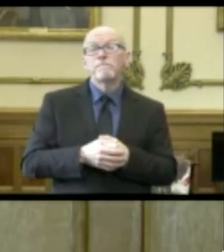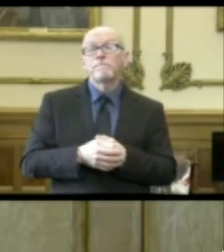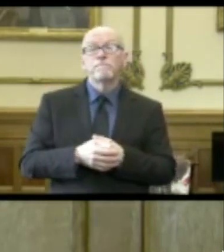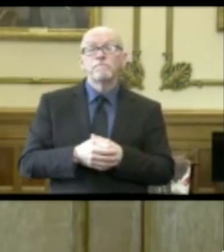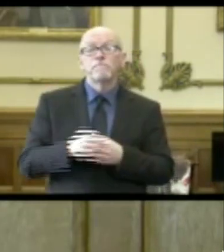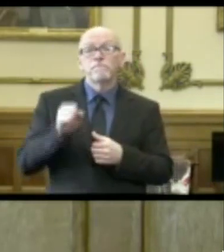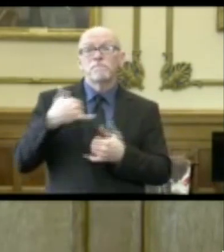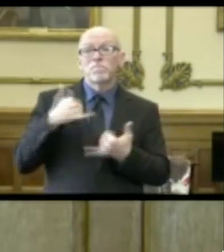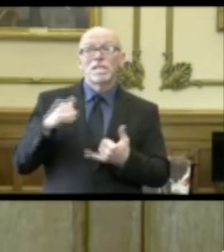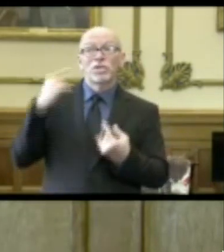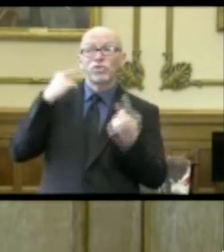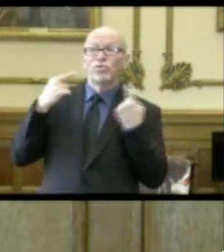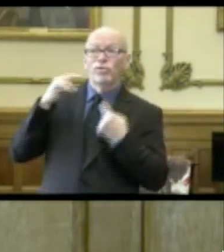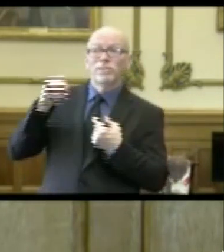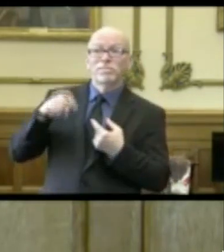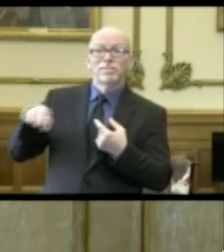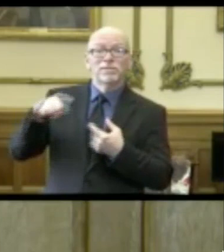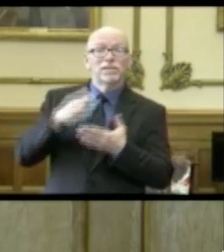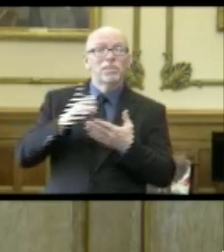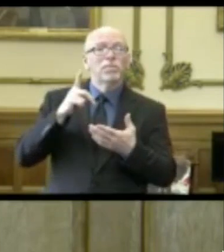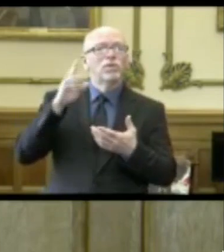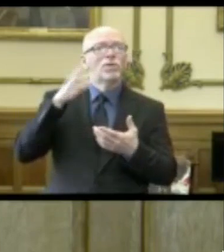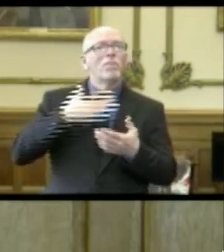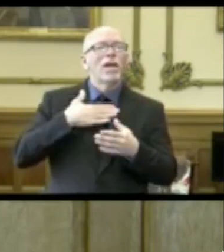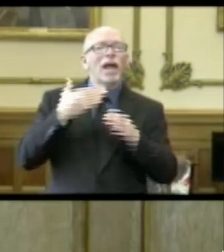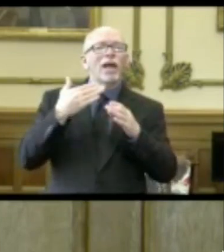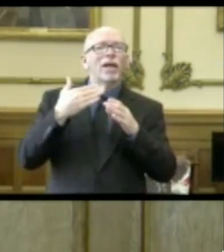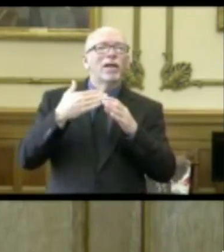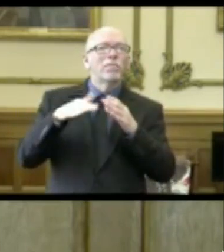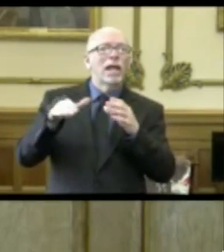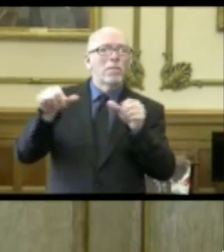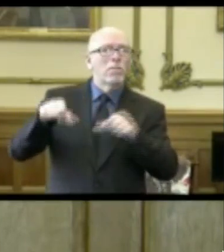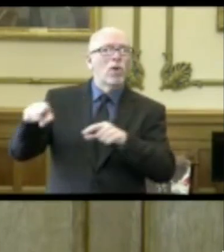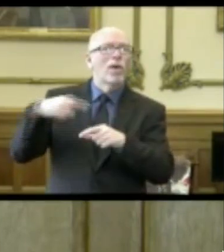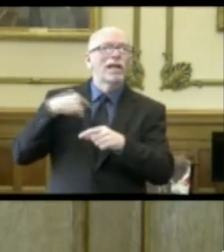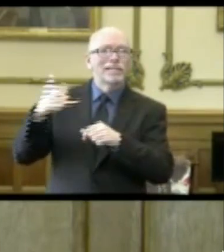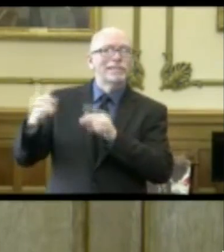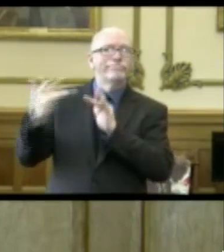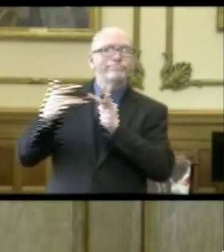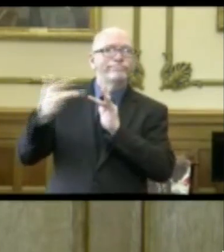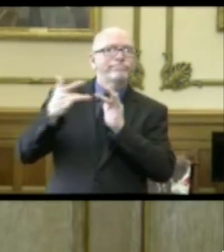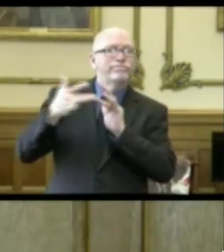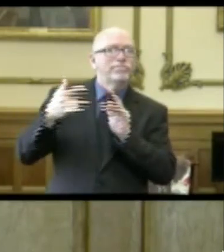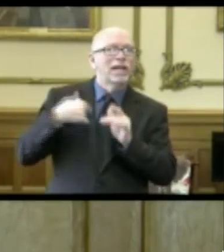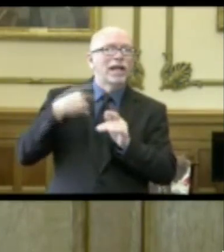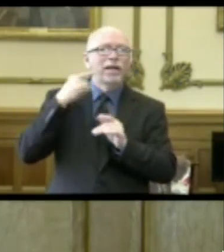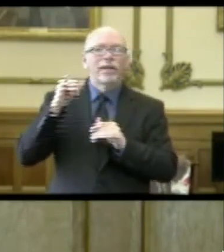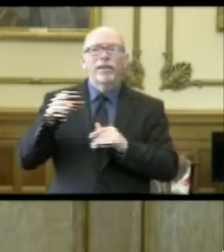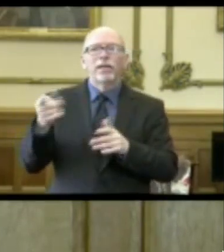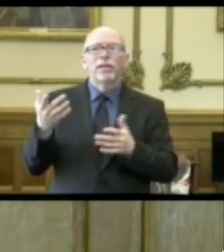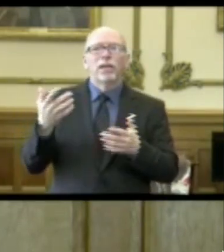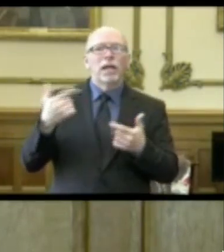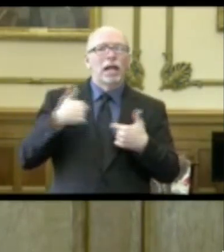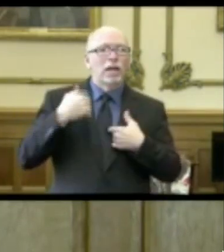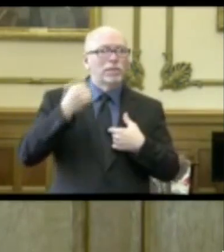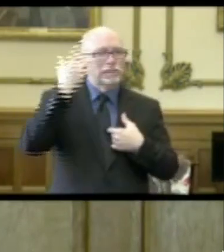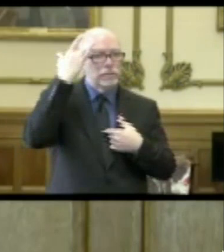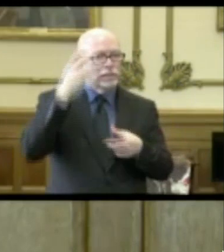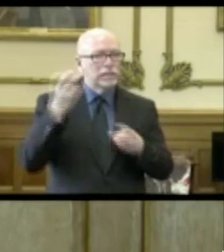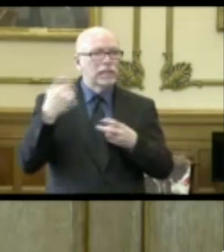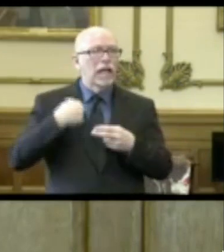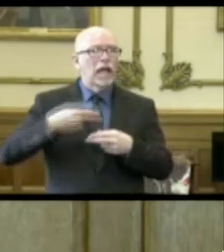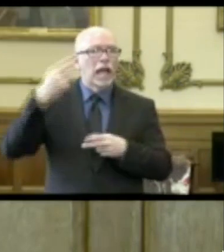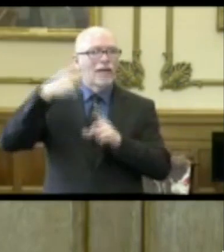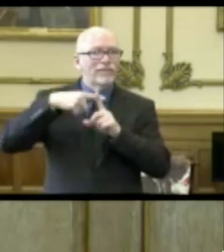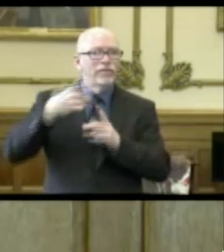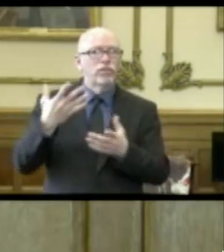I still hear from people. I mean, people know my emails posted and I still hear from them. I hear things like, you know, I was very sick and I had a high